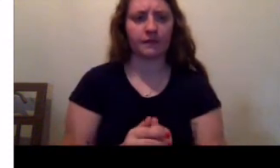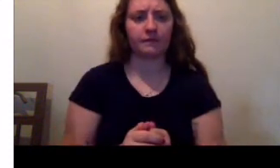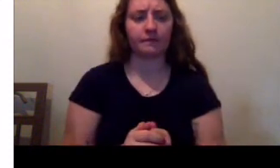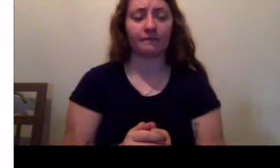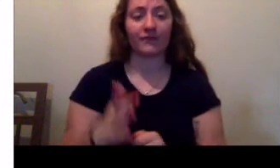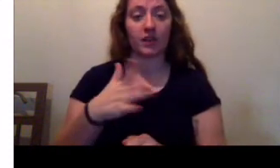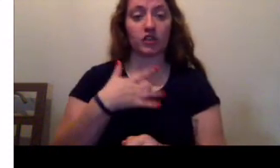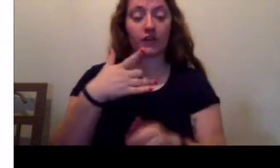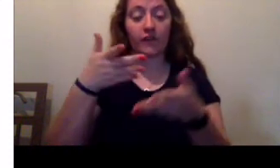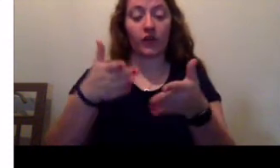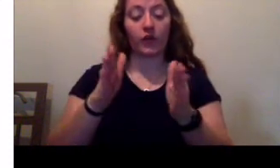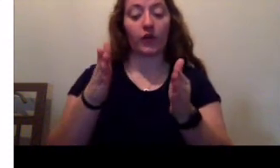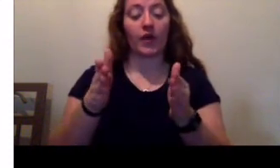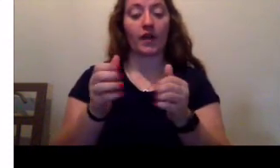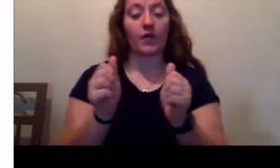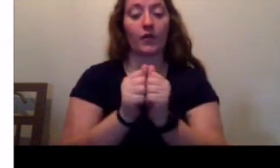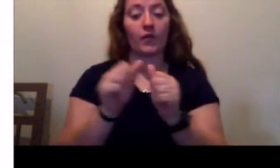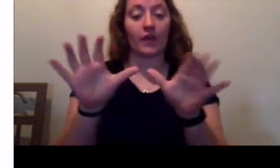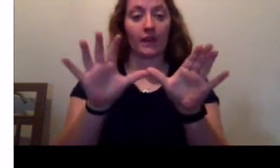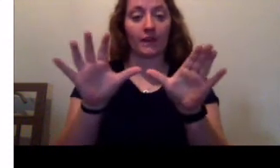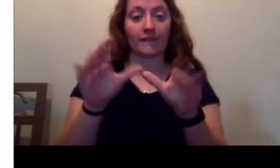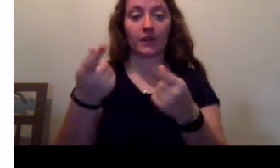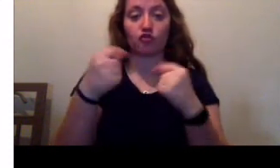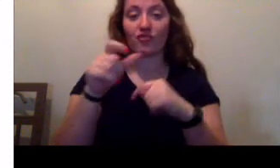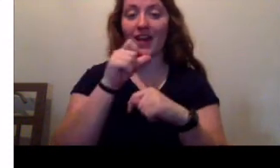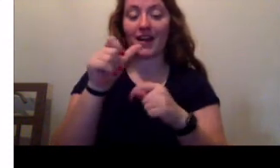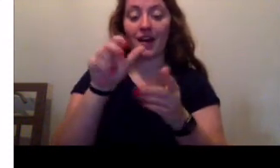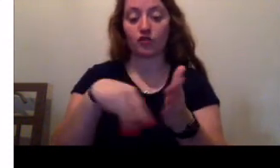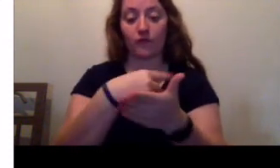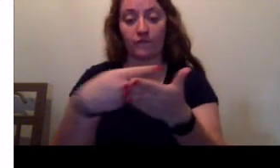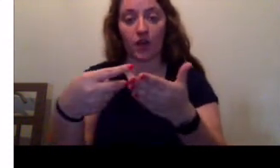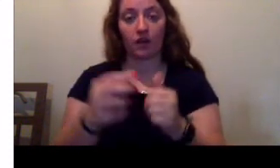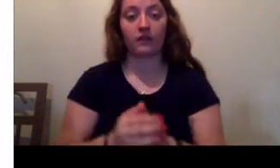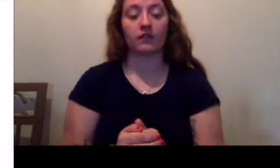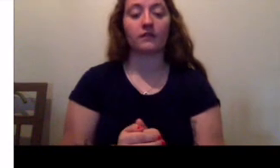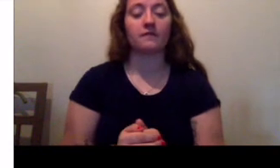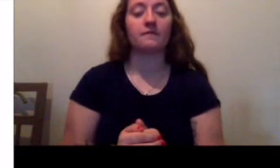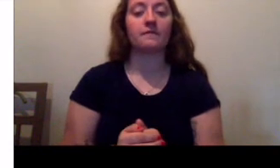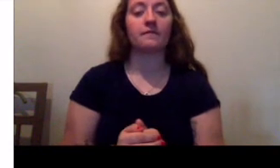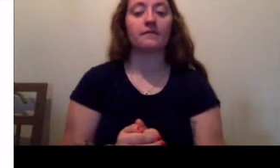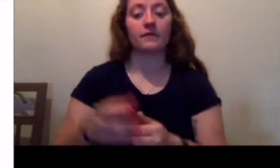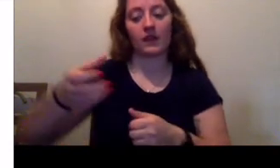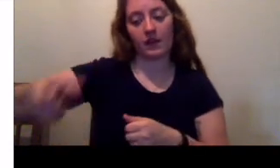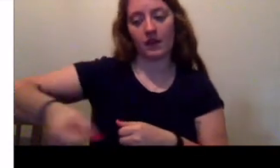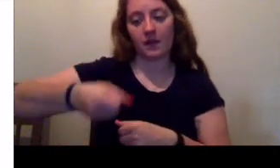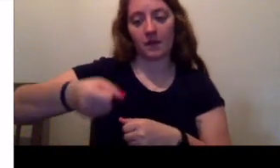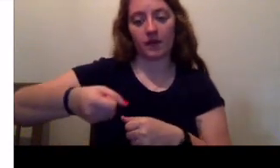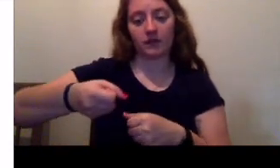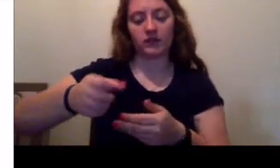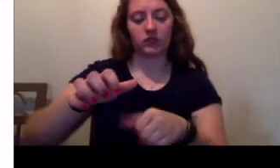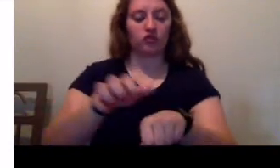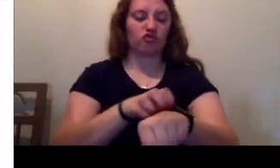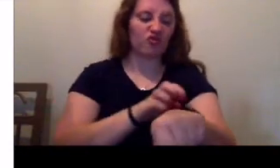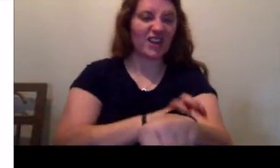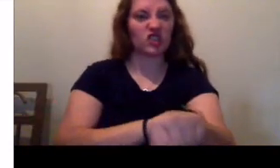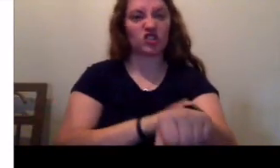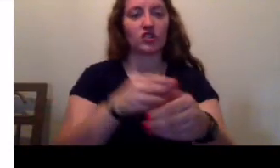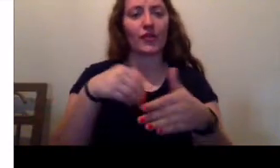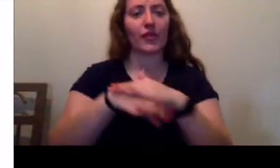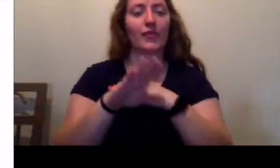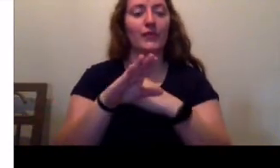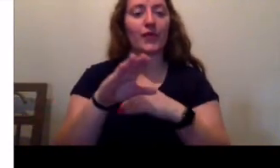felt her way with her feet, trying not to stumble. The handle of the straw basket scratched her arm through her sweater.